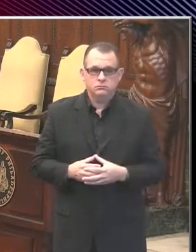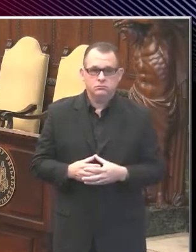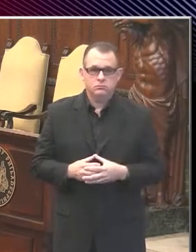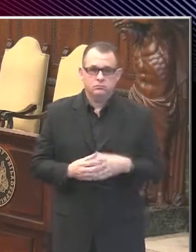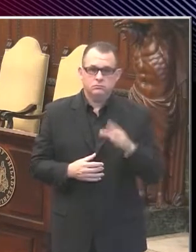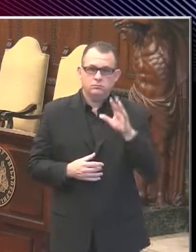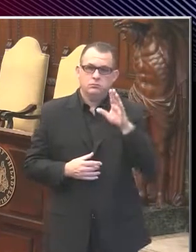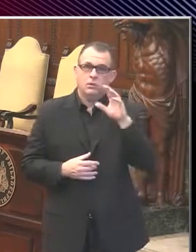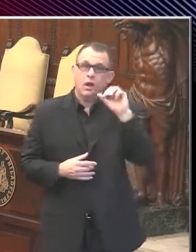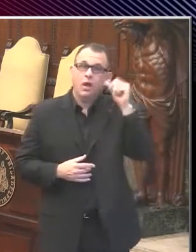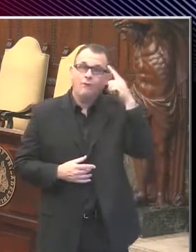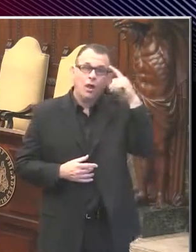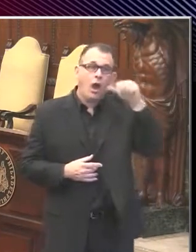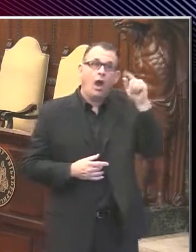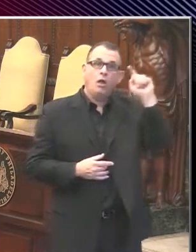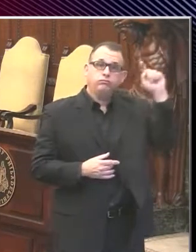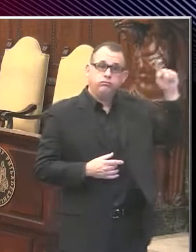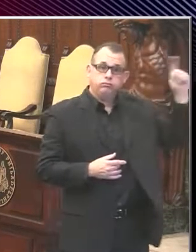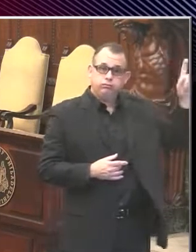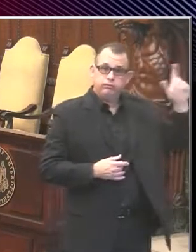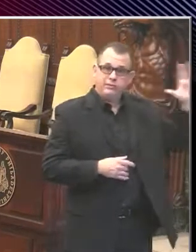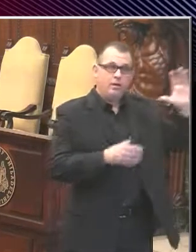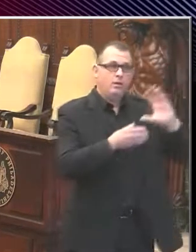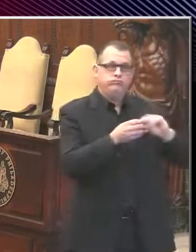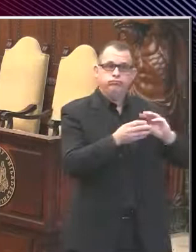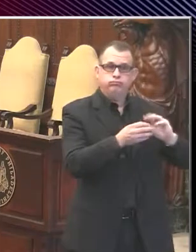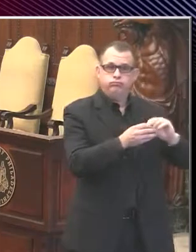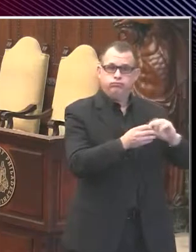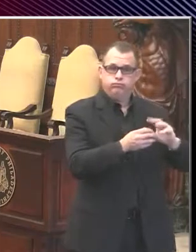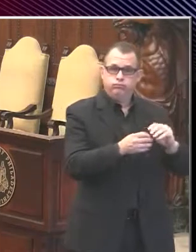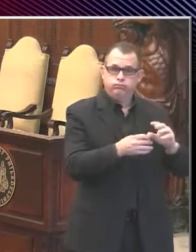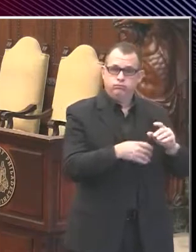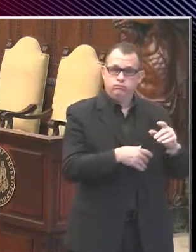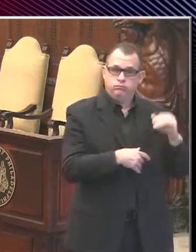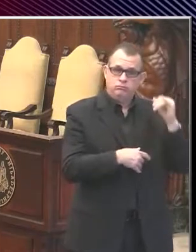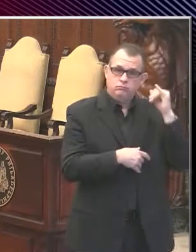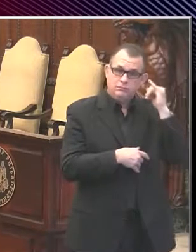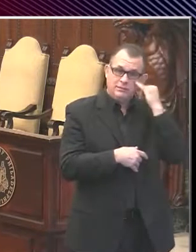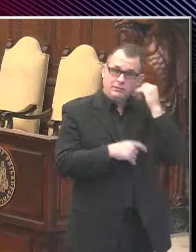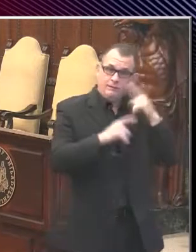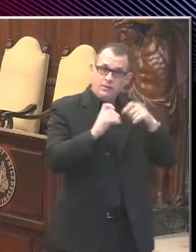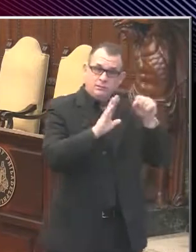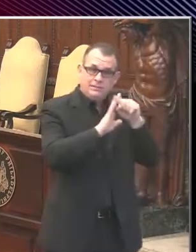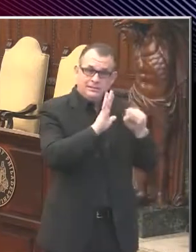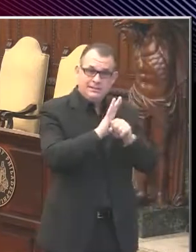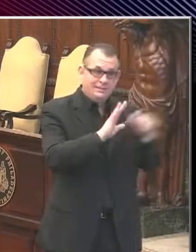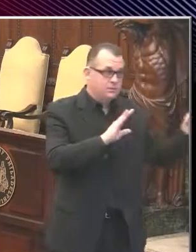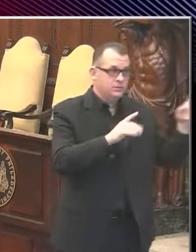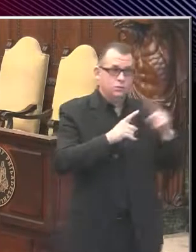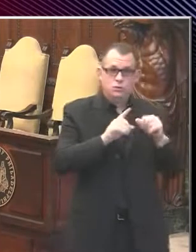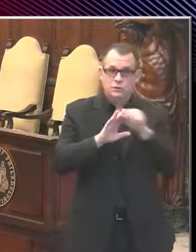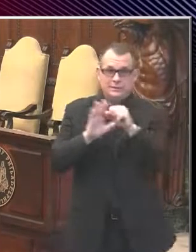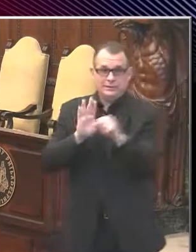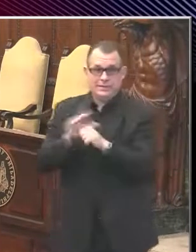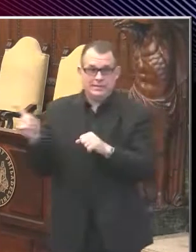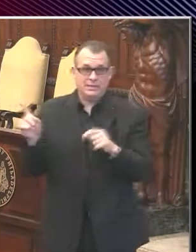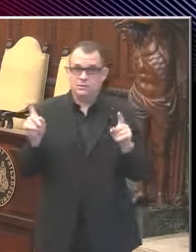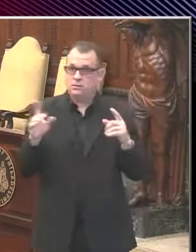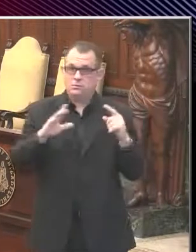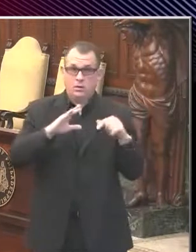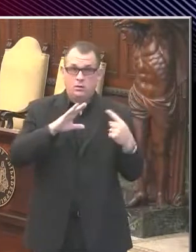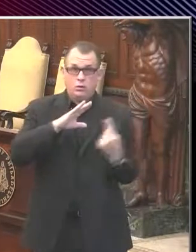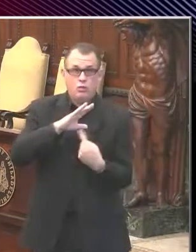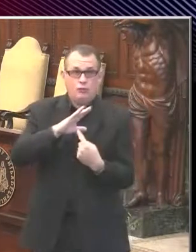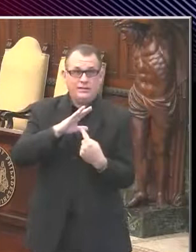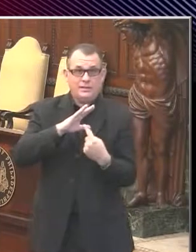said that, as far as a quarantine, if you travel from certain cities or states into their state, are you